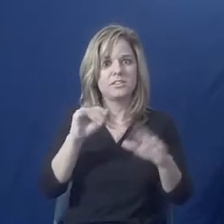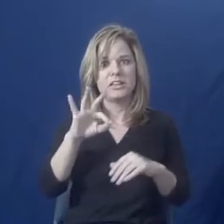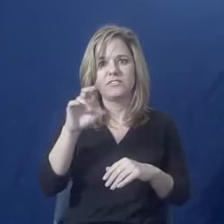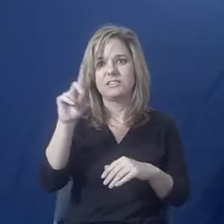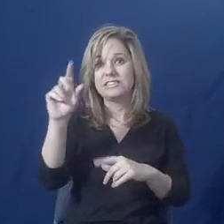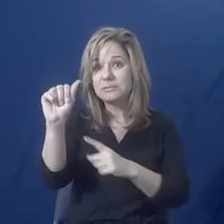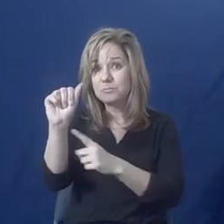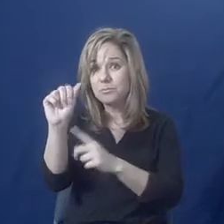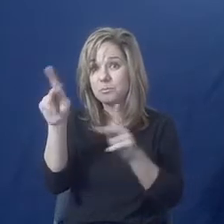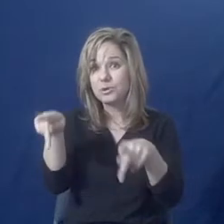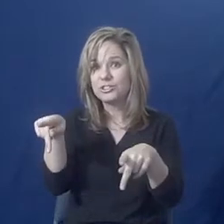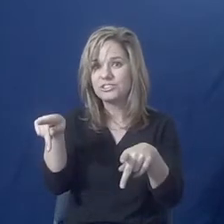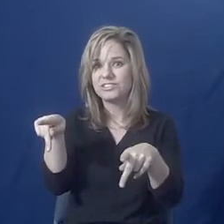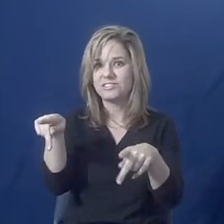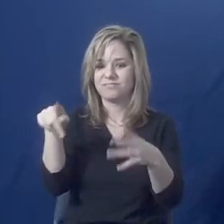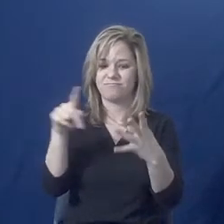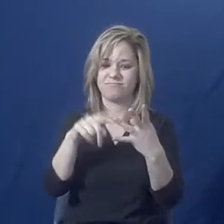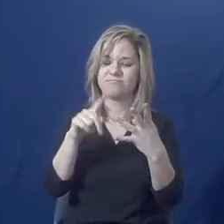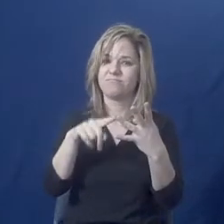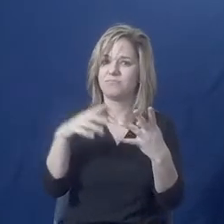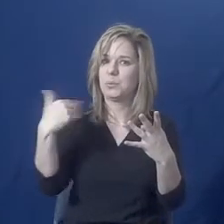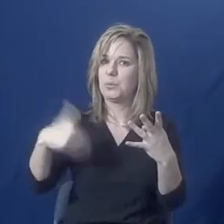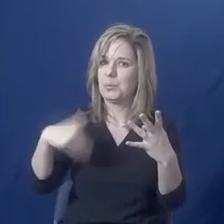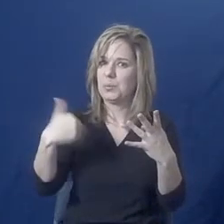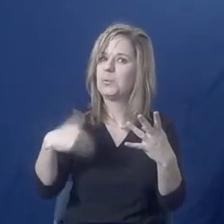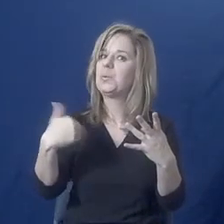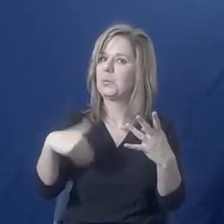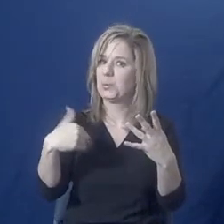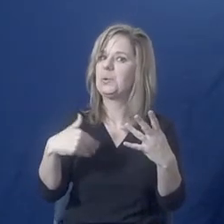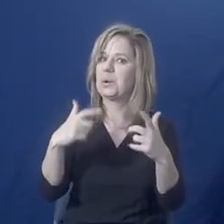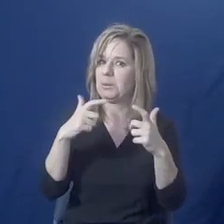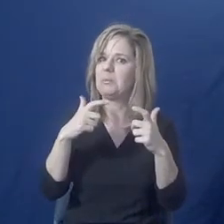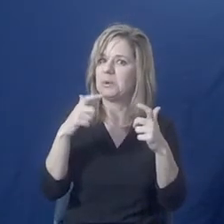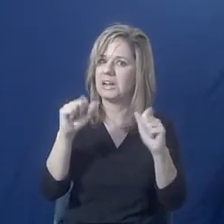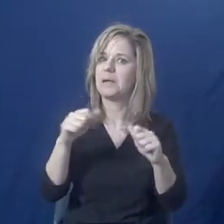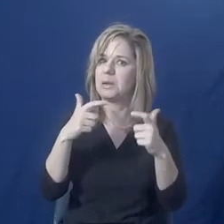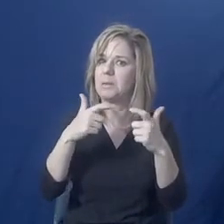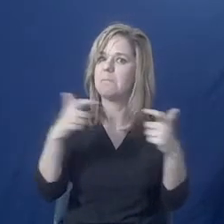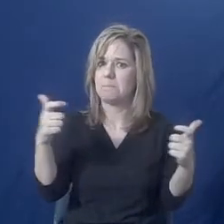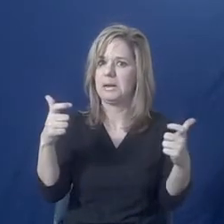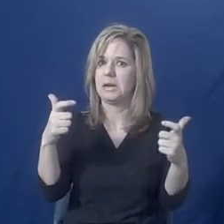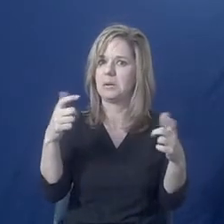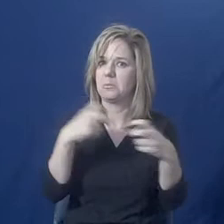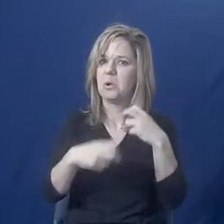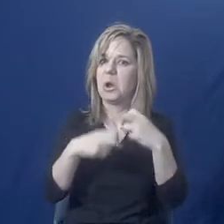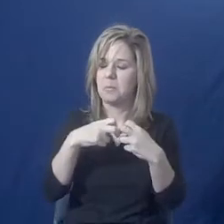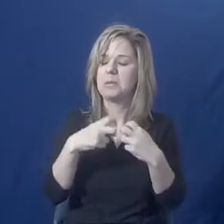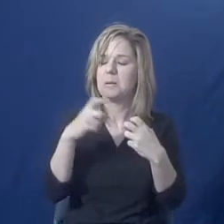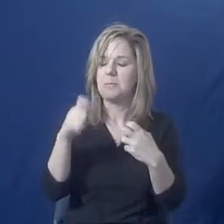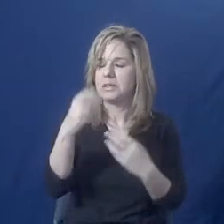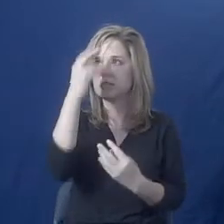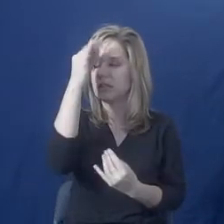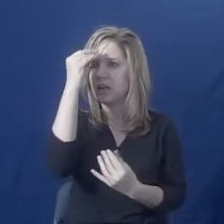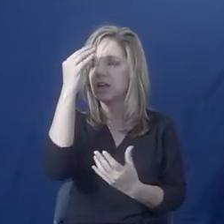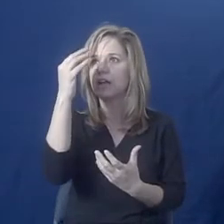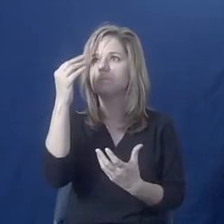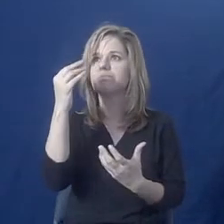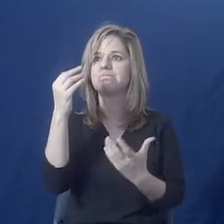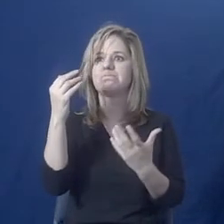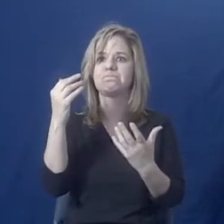this life generated risk becomes a very large thing to consider. What is a